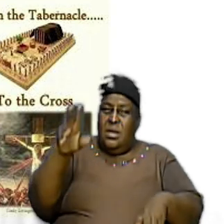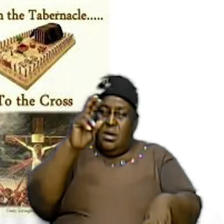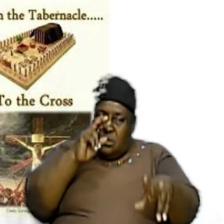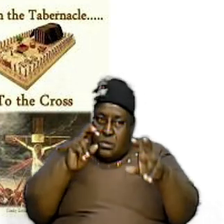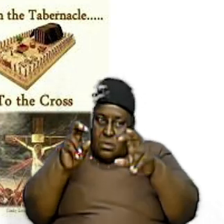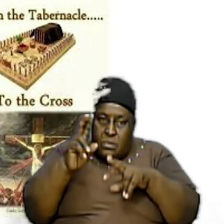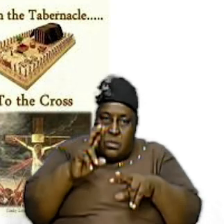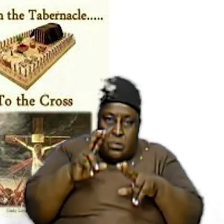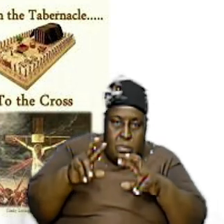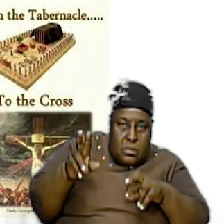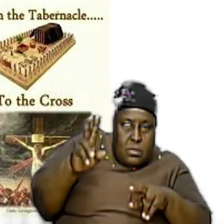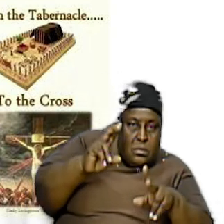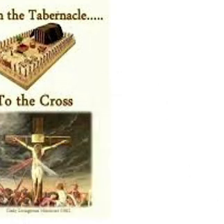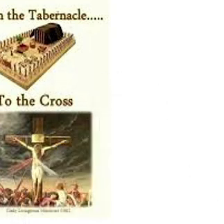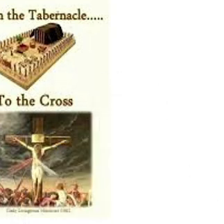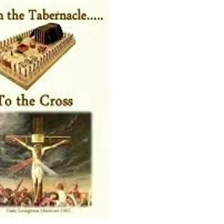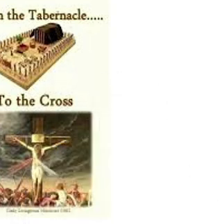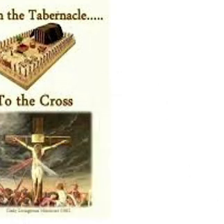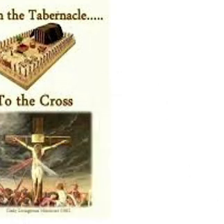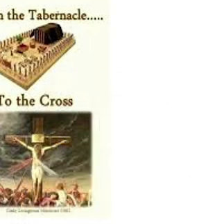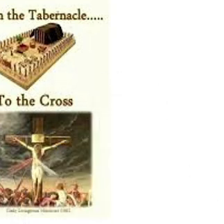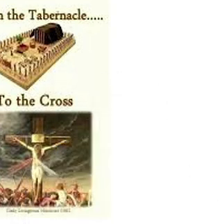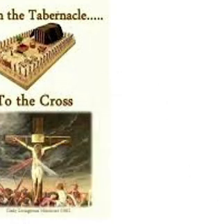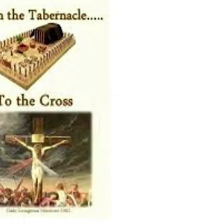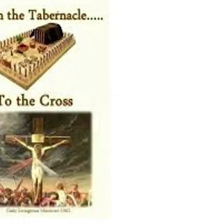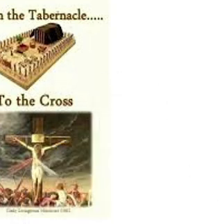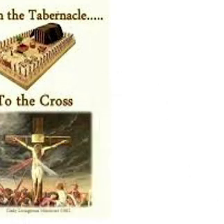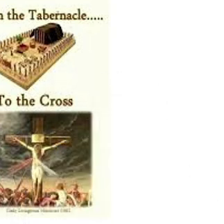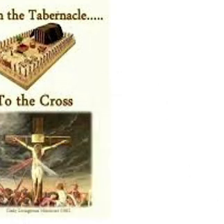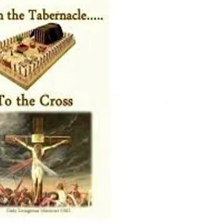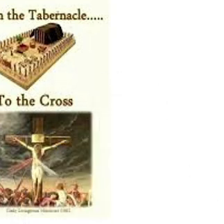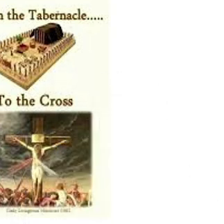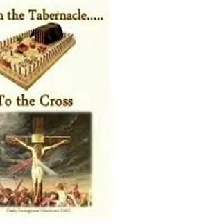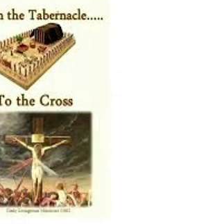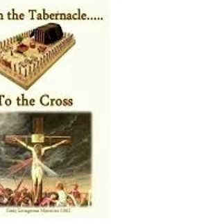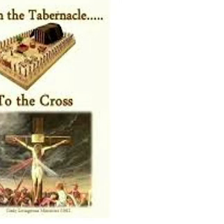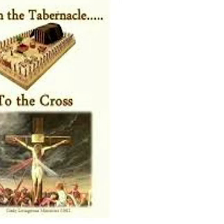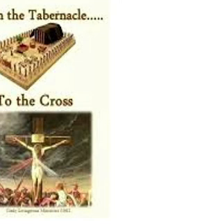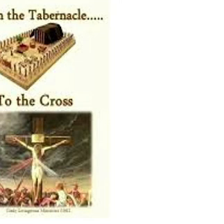layout right when we examine the layout of that